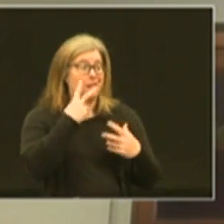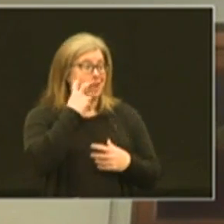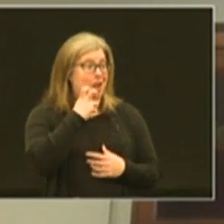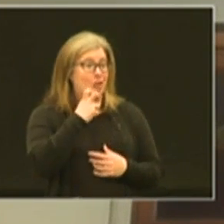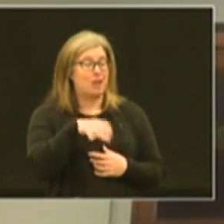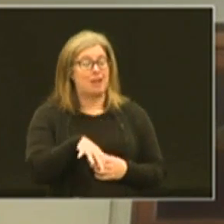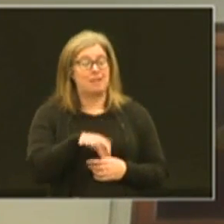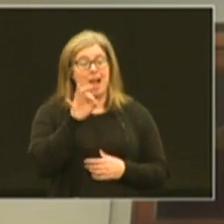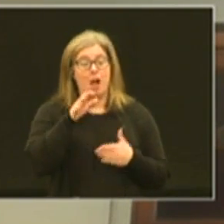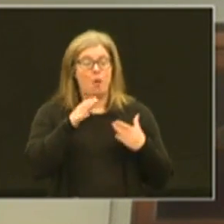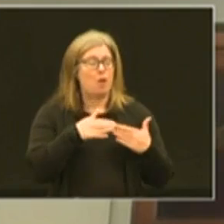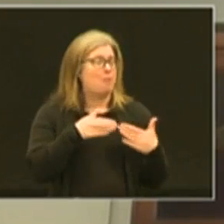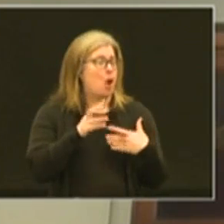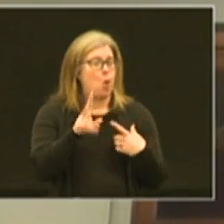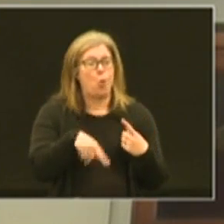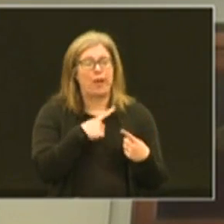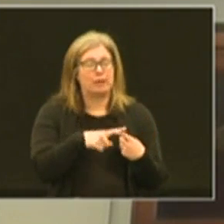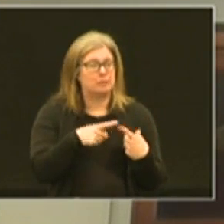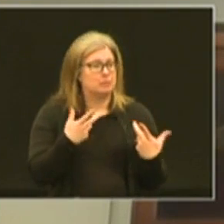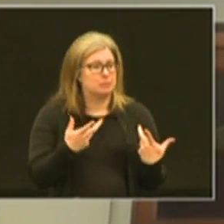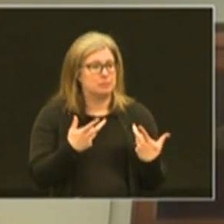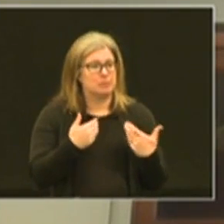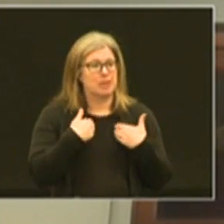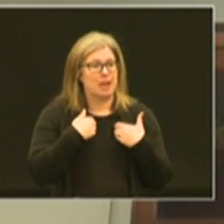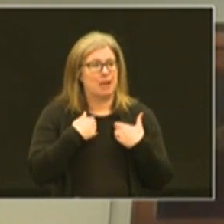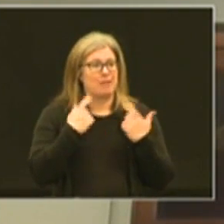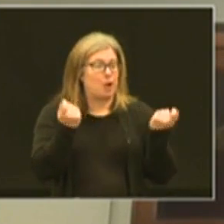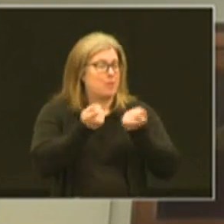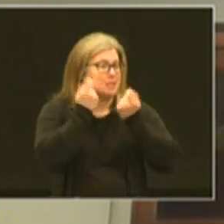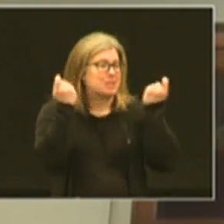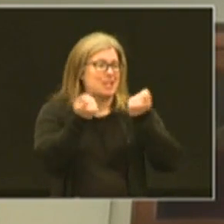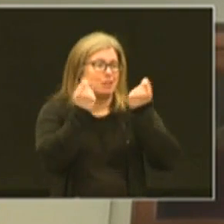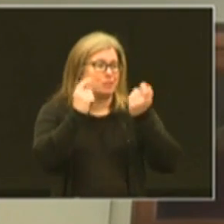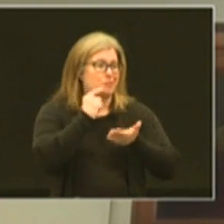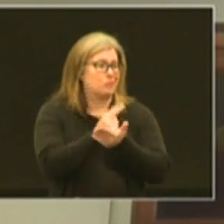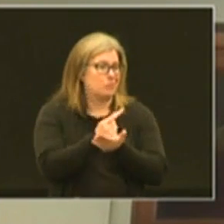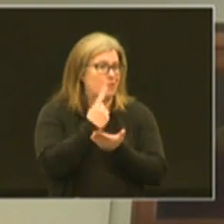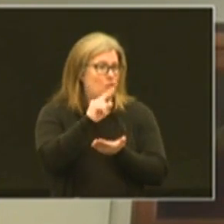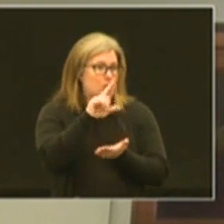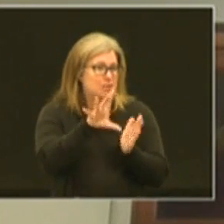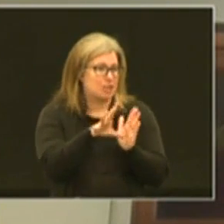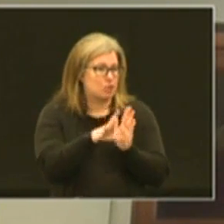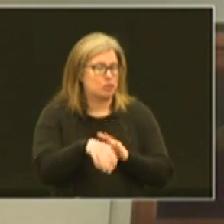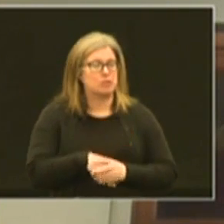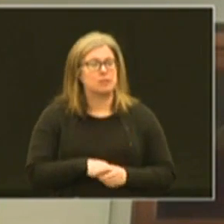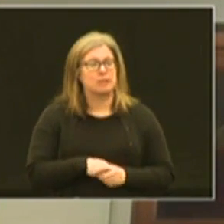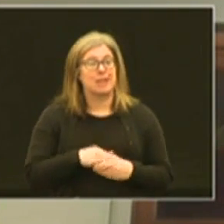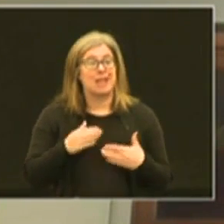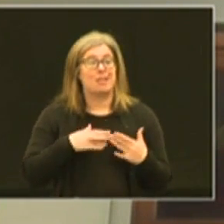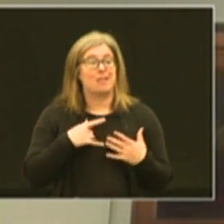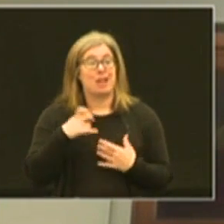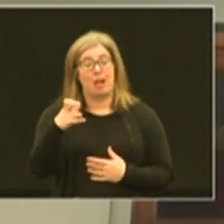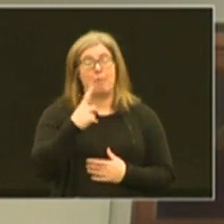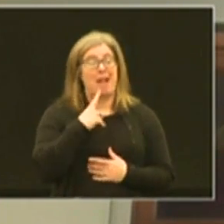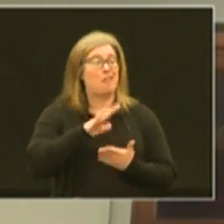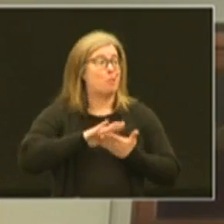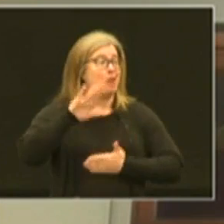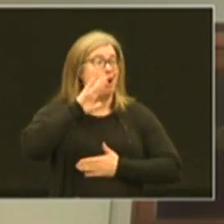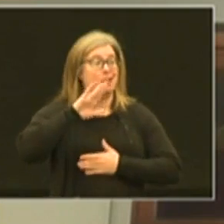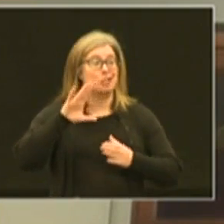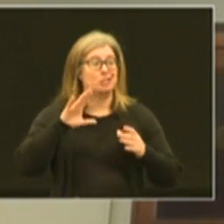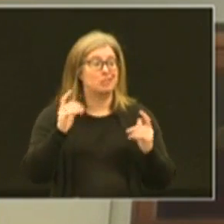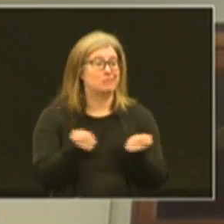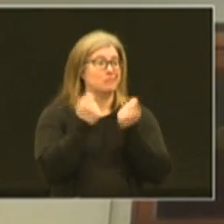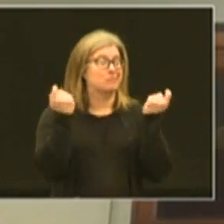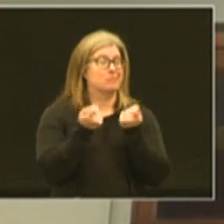finding a way no matter when that is to have commencement ceremonies for our seniors even if they have to come back from college to